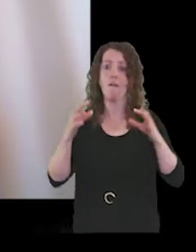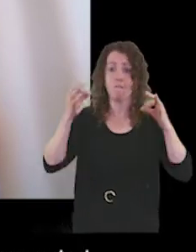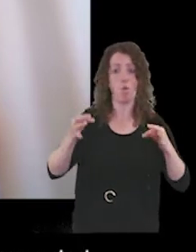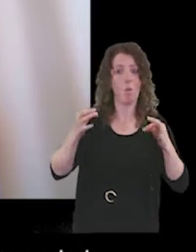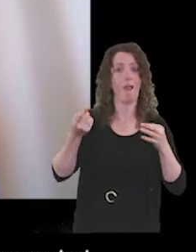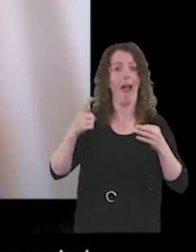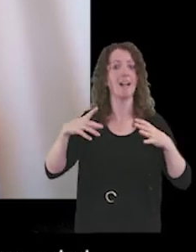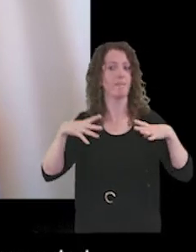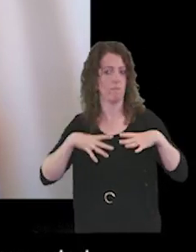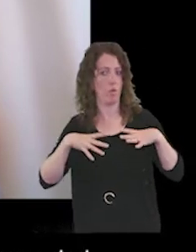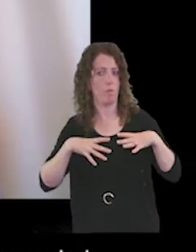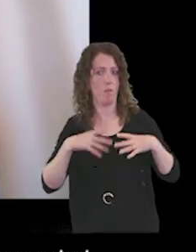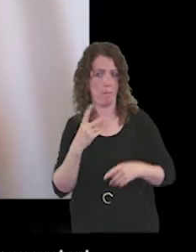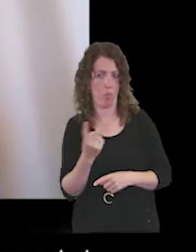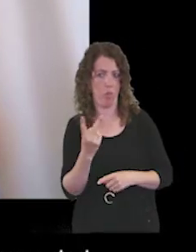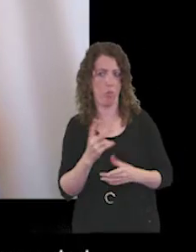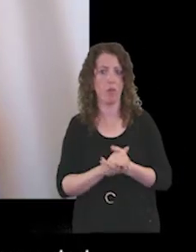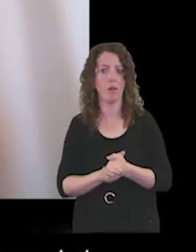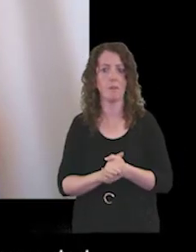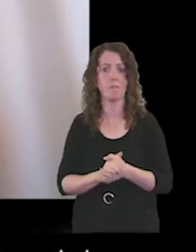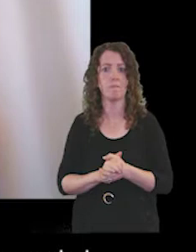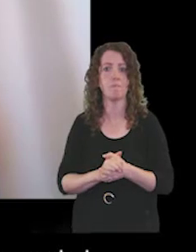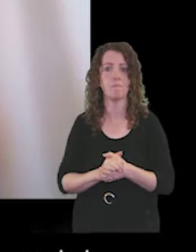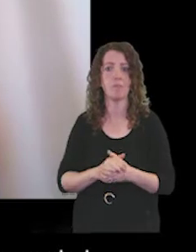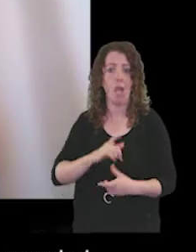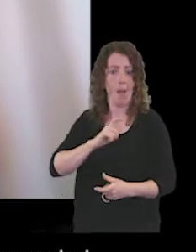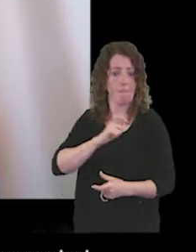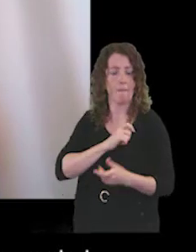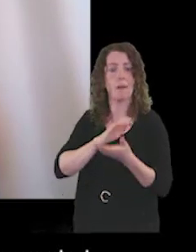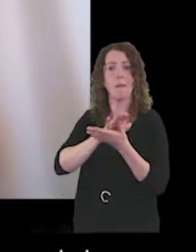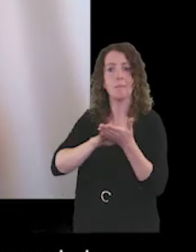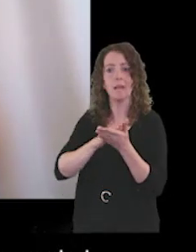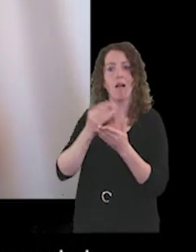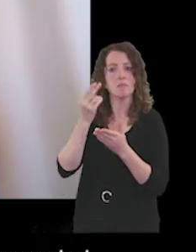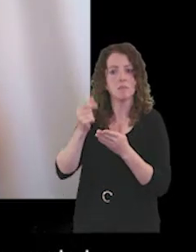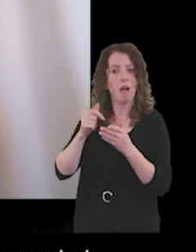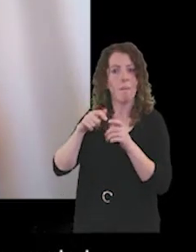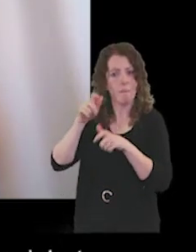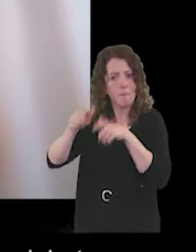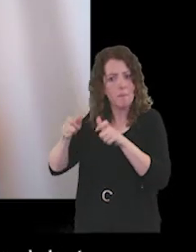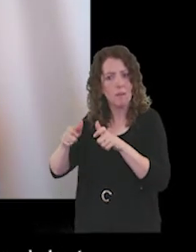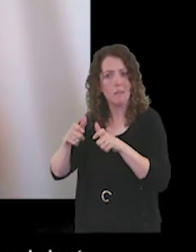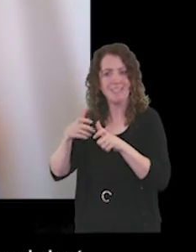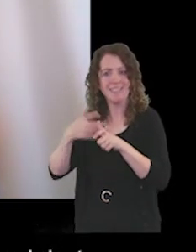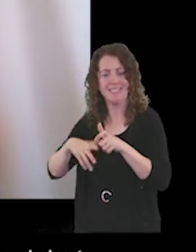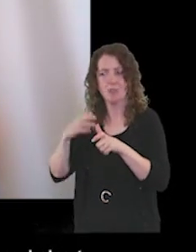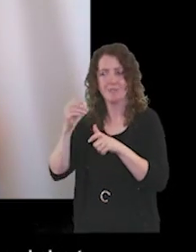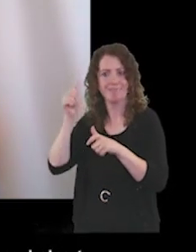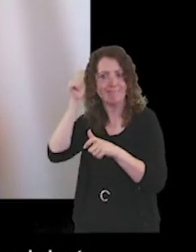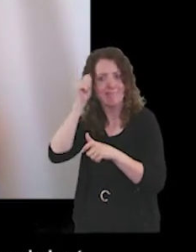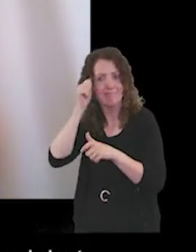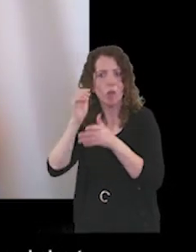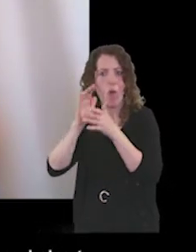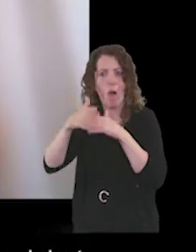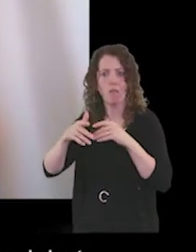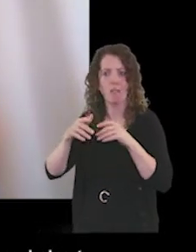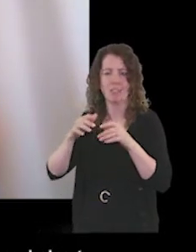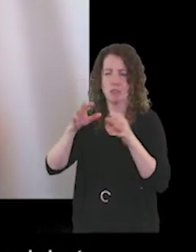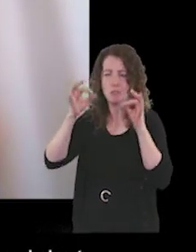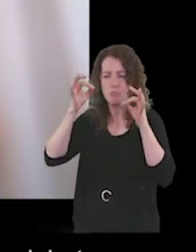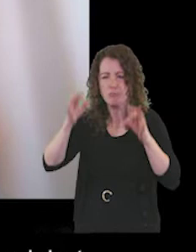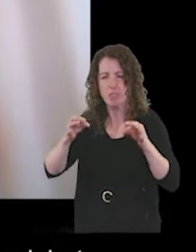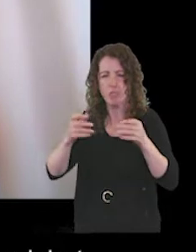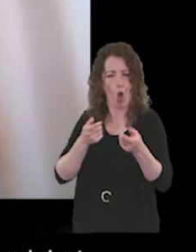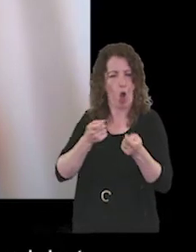The representation of members required some ingenuity in a year of very tight pandemic controls, but was carried out